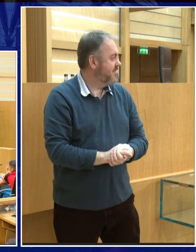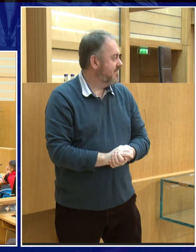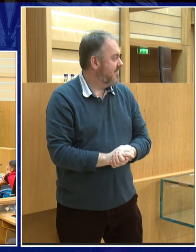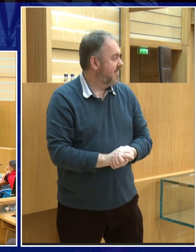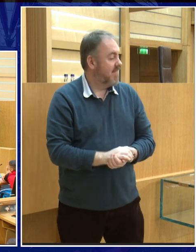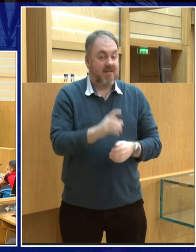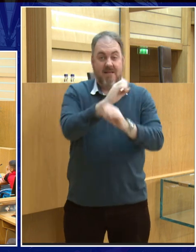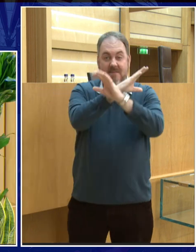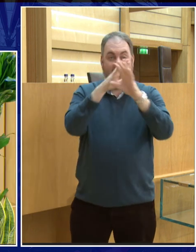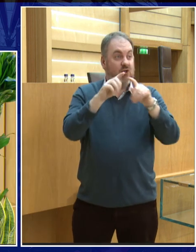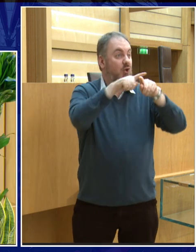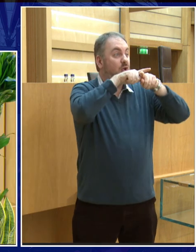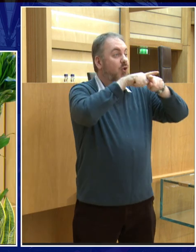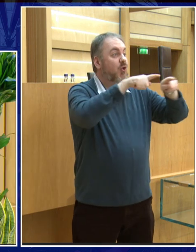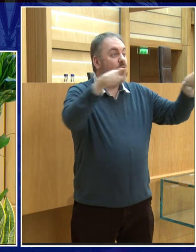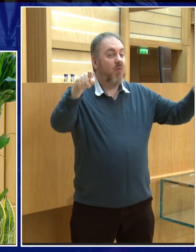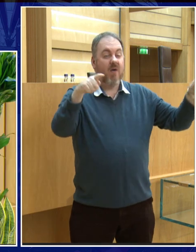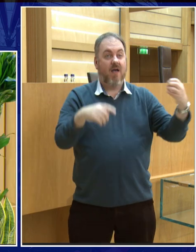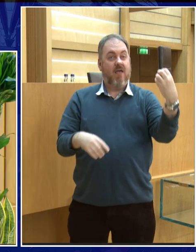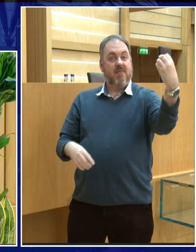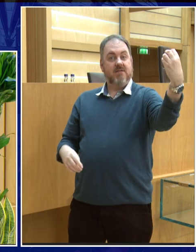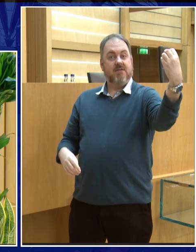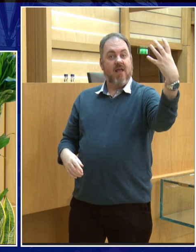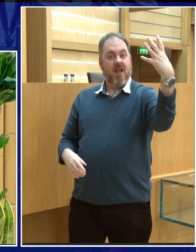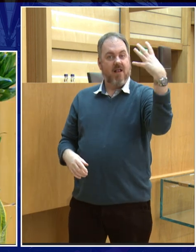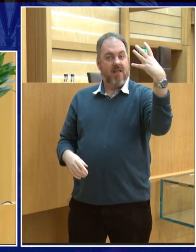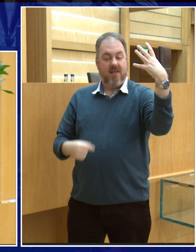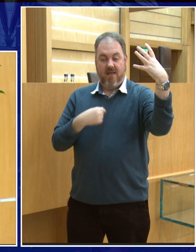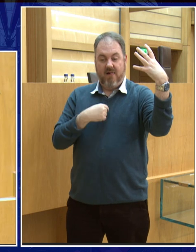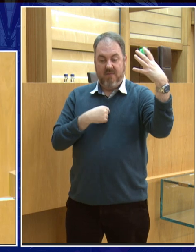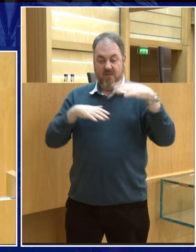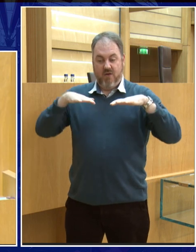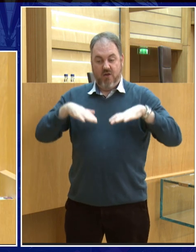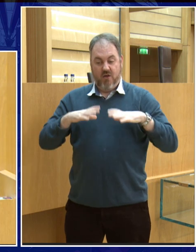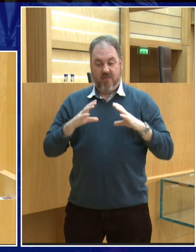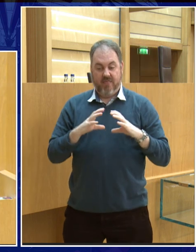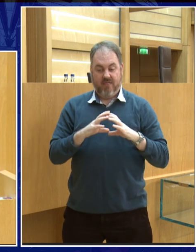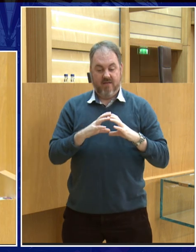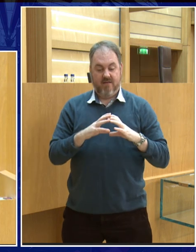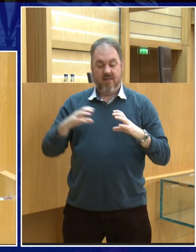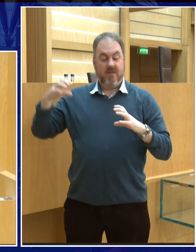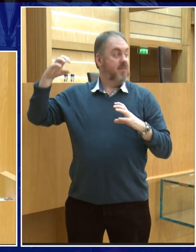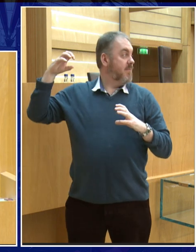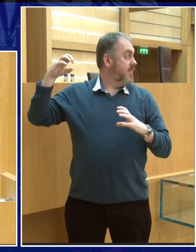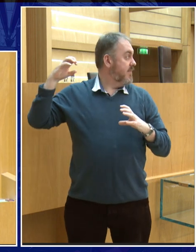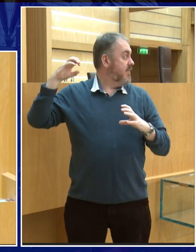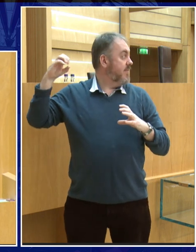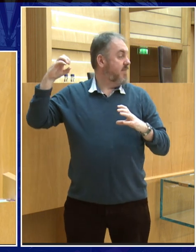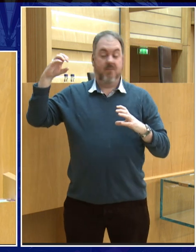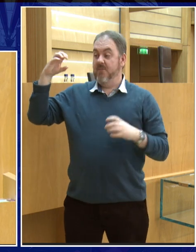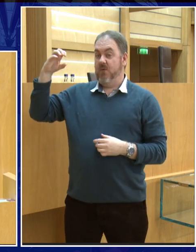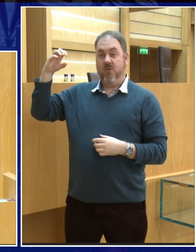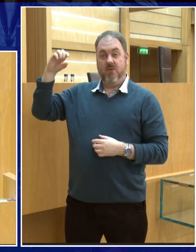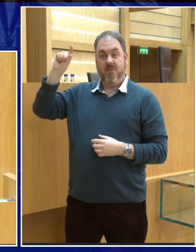guys are the Sun. So now, this is the Moon, and I'm going to be the Earth. Now, if the Moon is here, the sunlight is coming in this way,